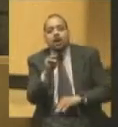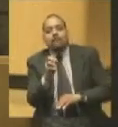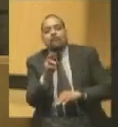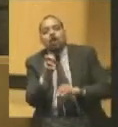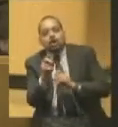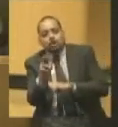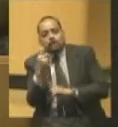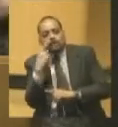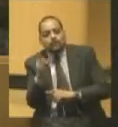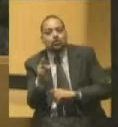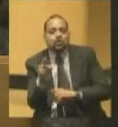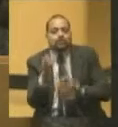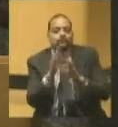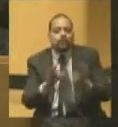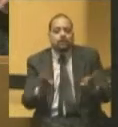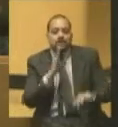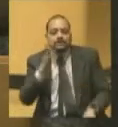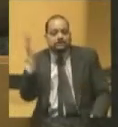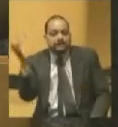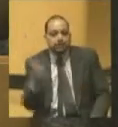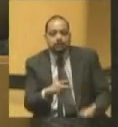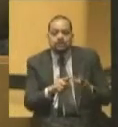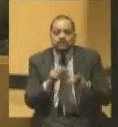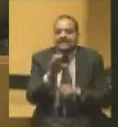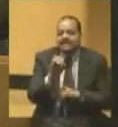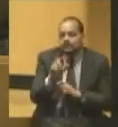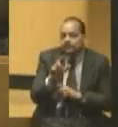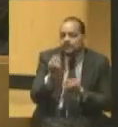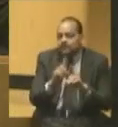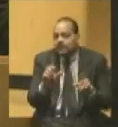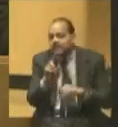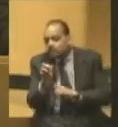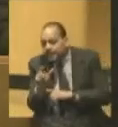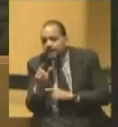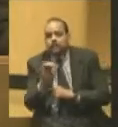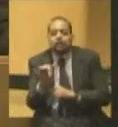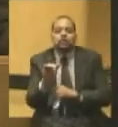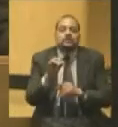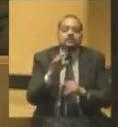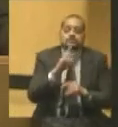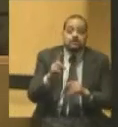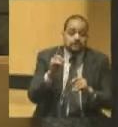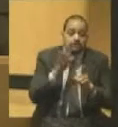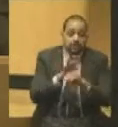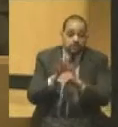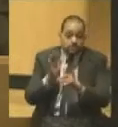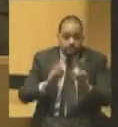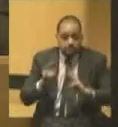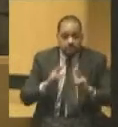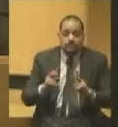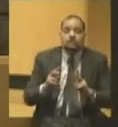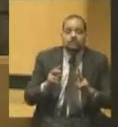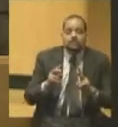of speech. And in a wave of popular enthusiasm, the Ohio Democrats